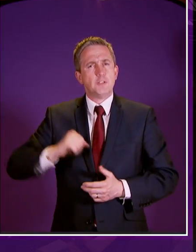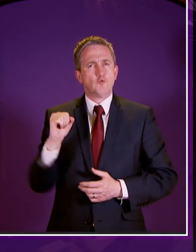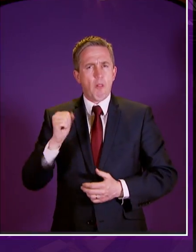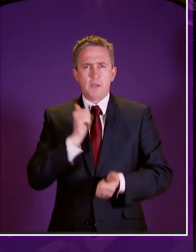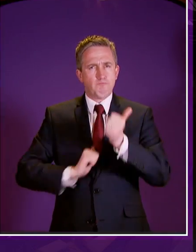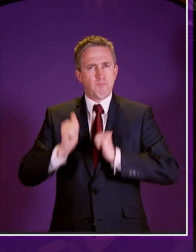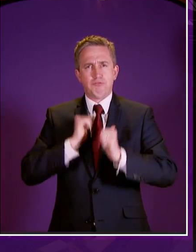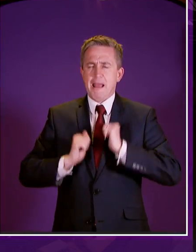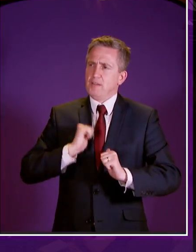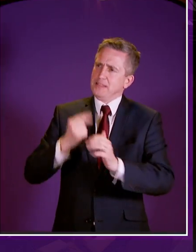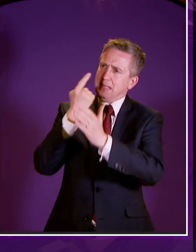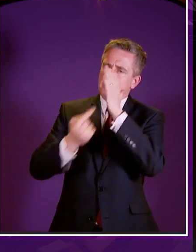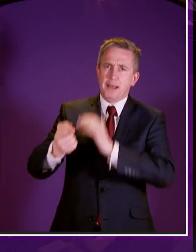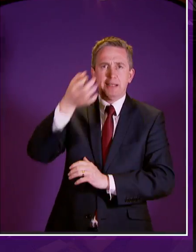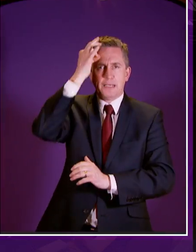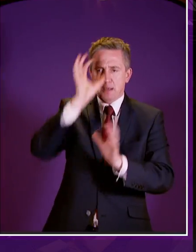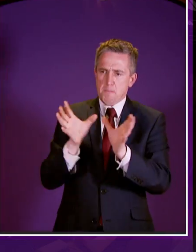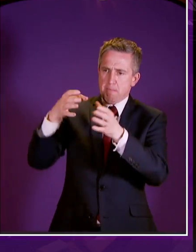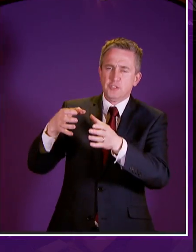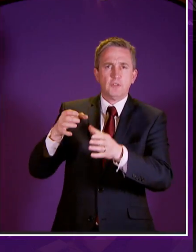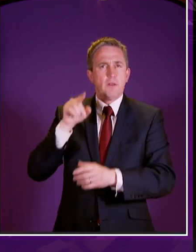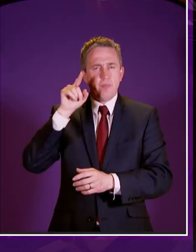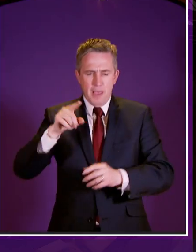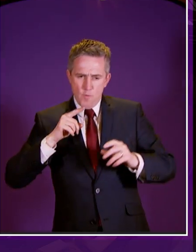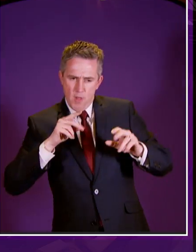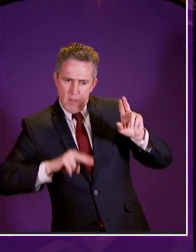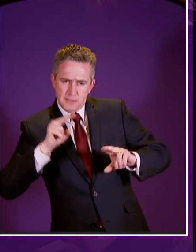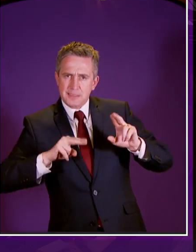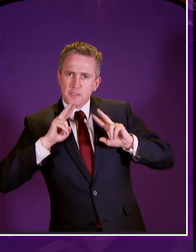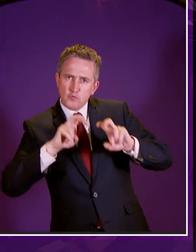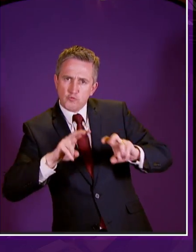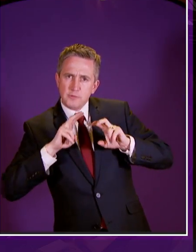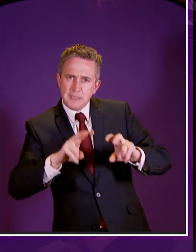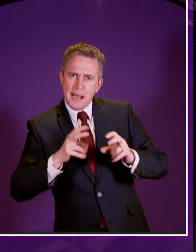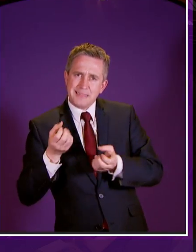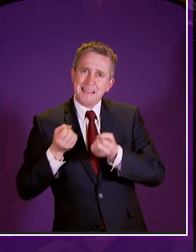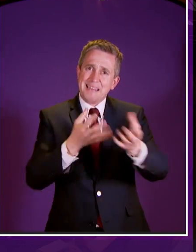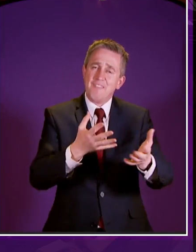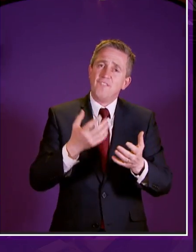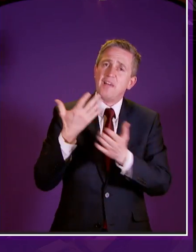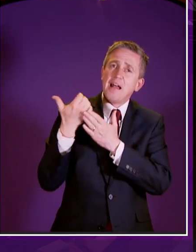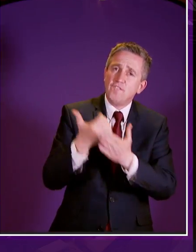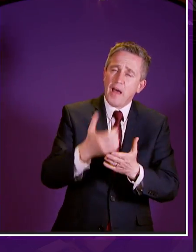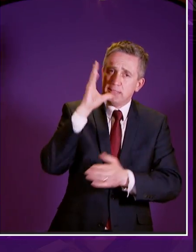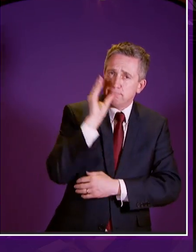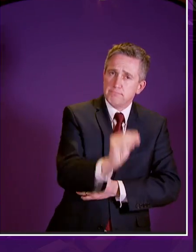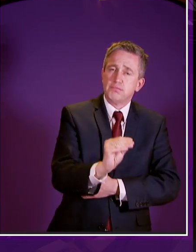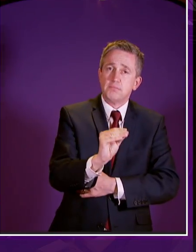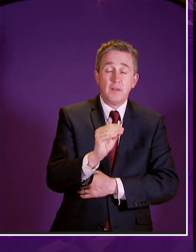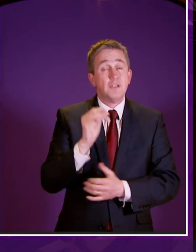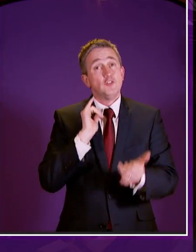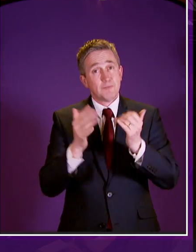be proud of in that it will help us scrutinize and will give us independent advice which sometimes this parliament